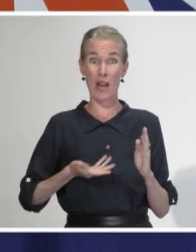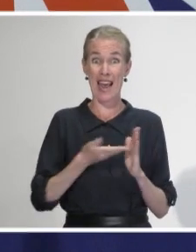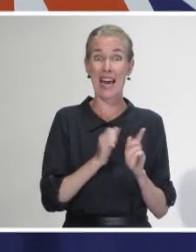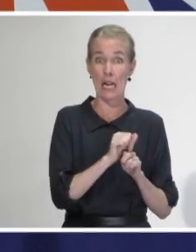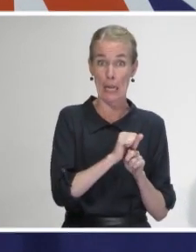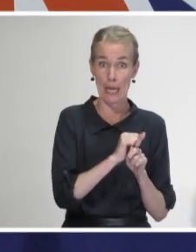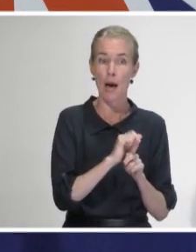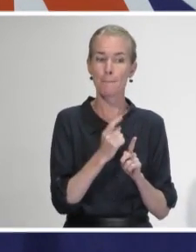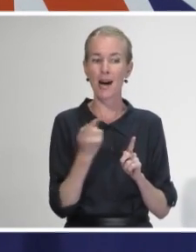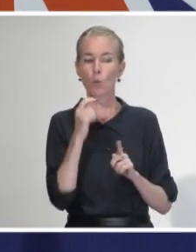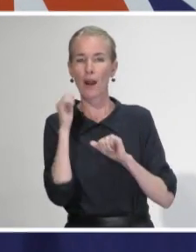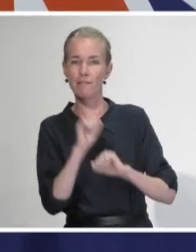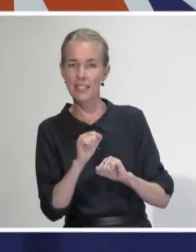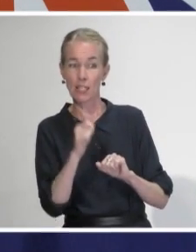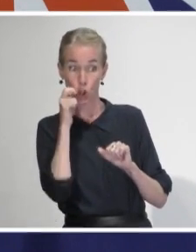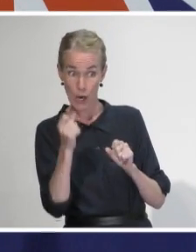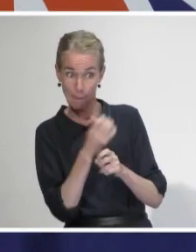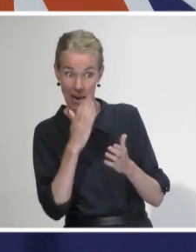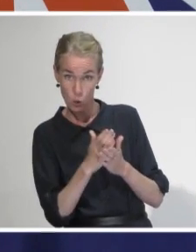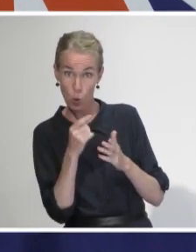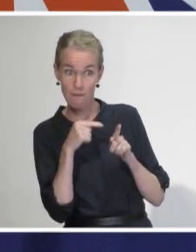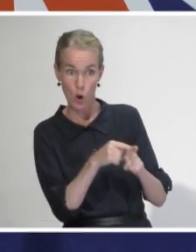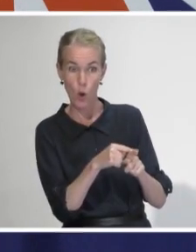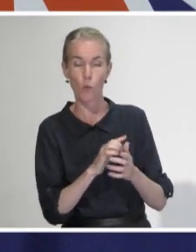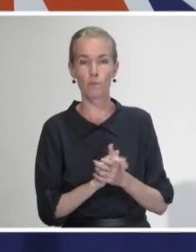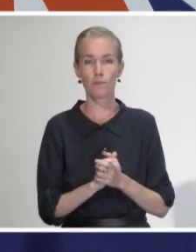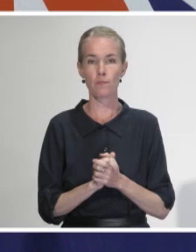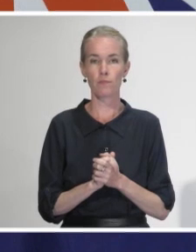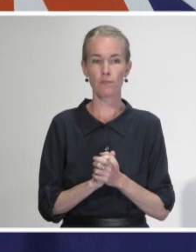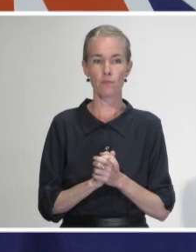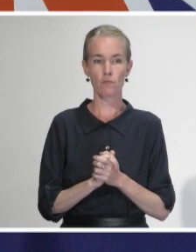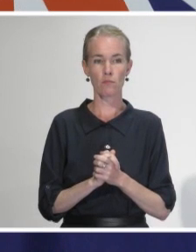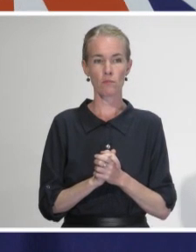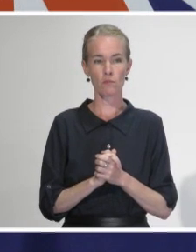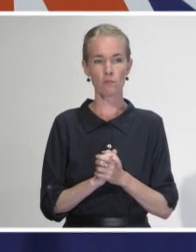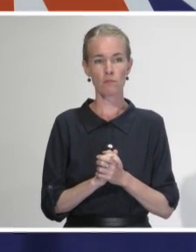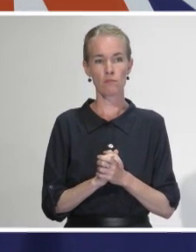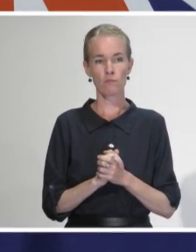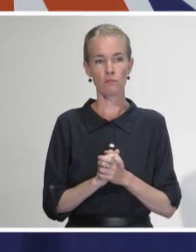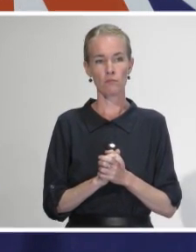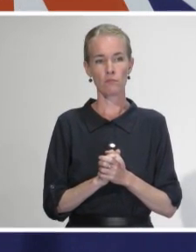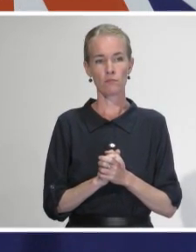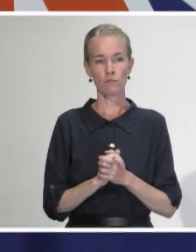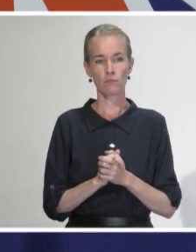reassurance can you give? We're receiving a fair bit of correspondence from people who have